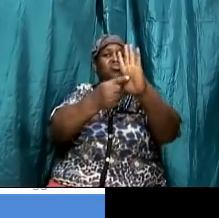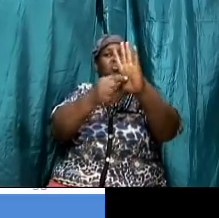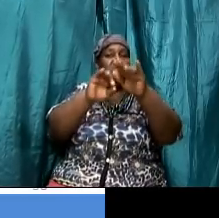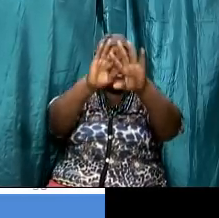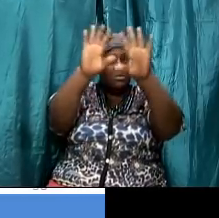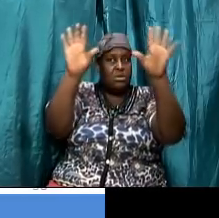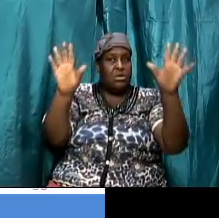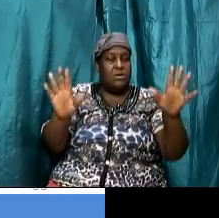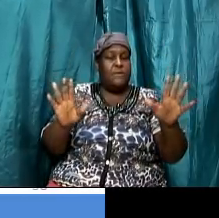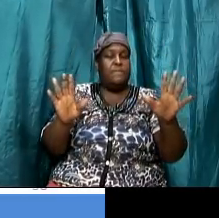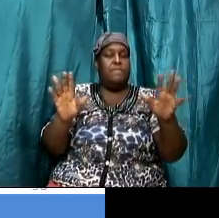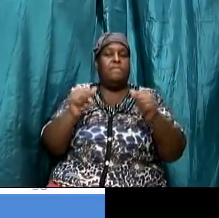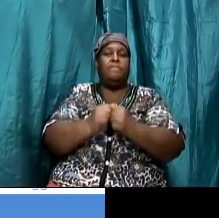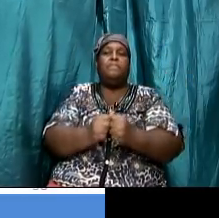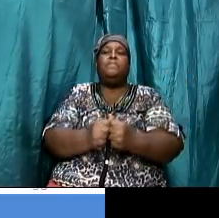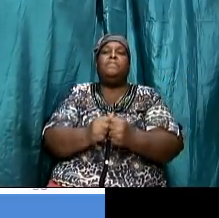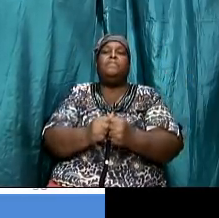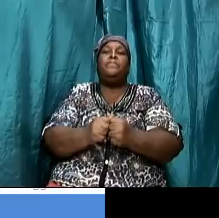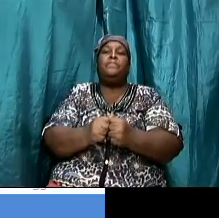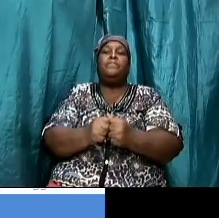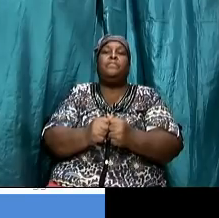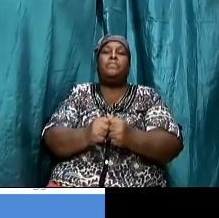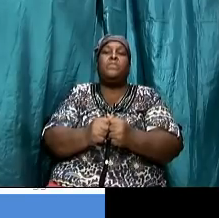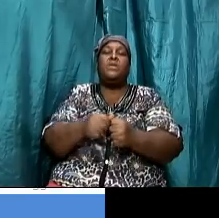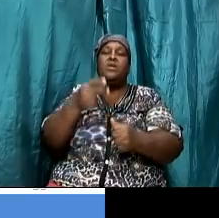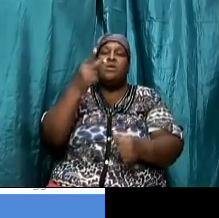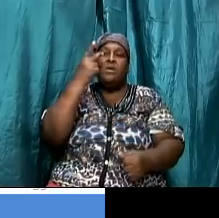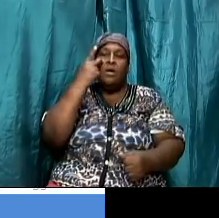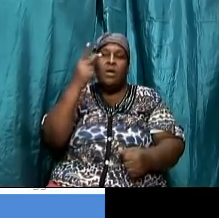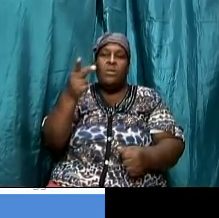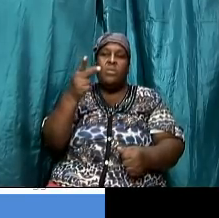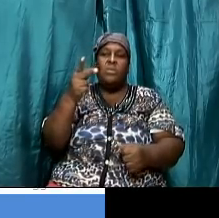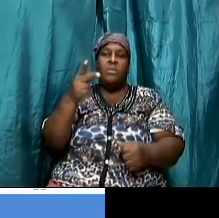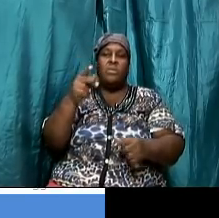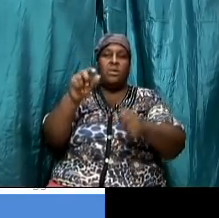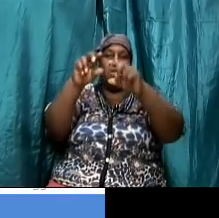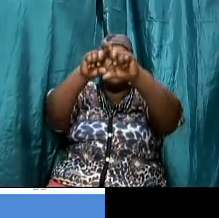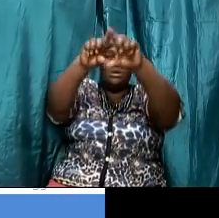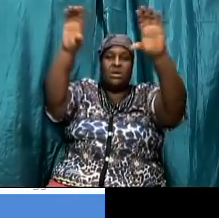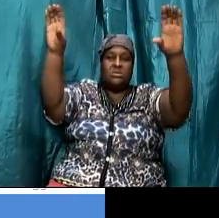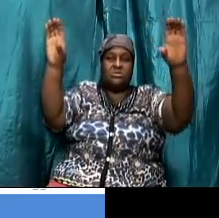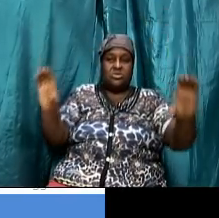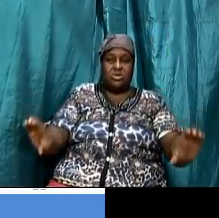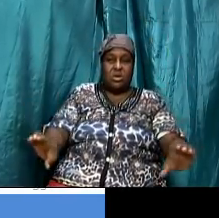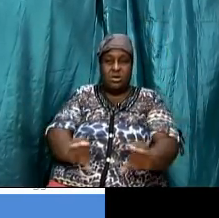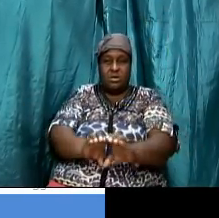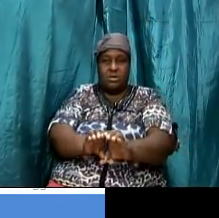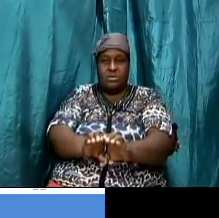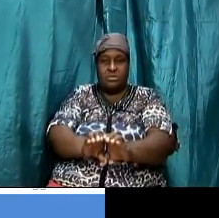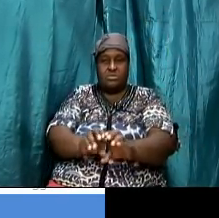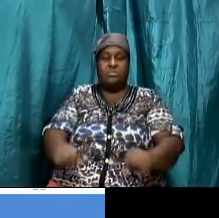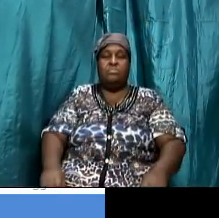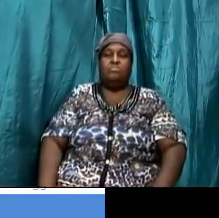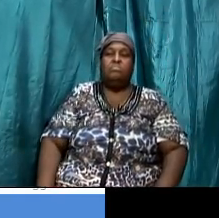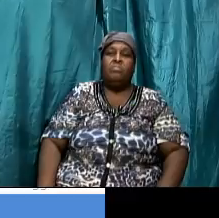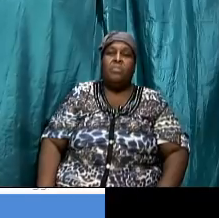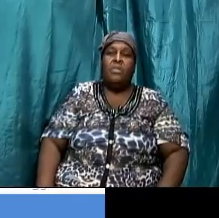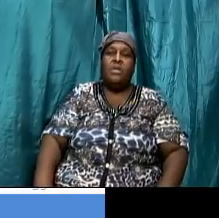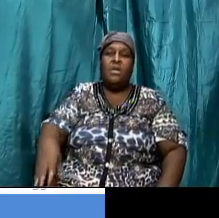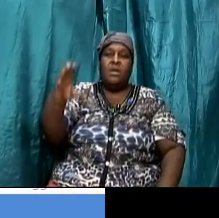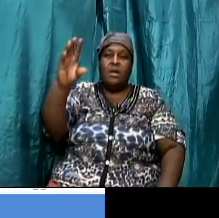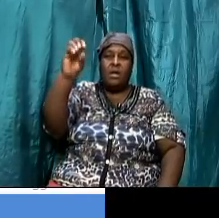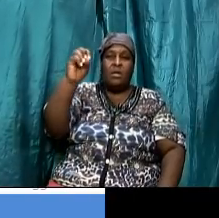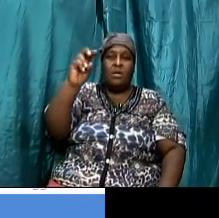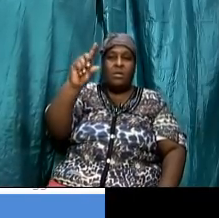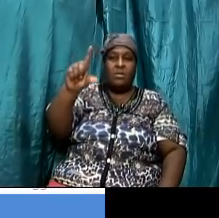let us look at a chart and put these two together this is the pattern in colossians chapter